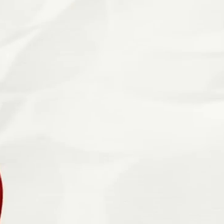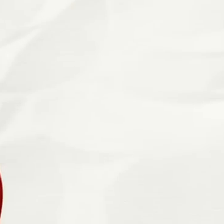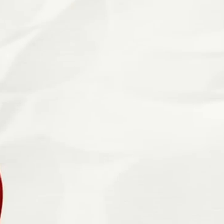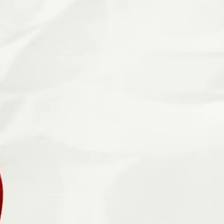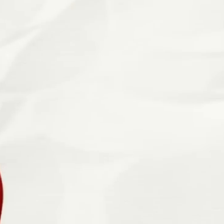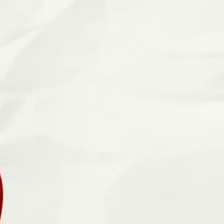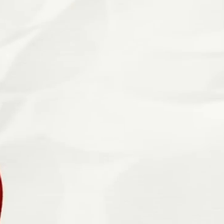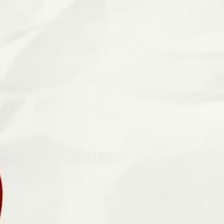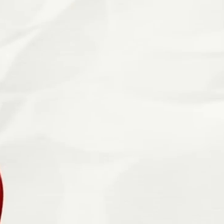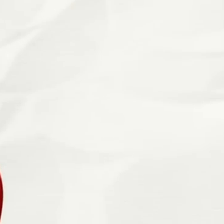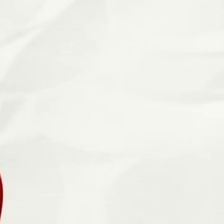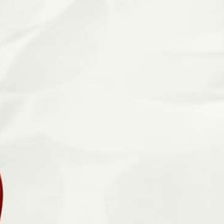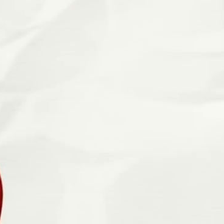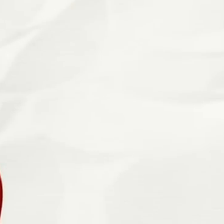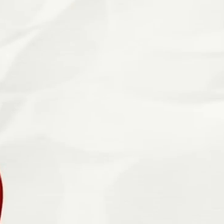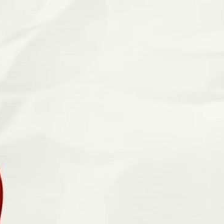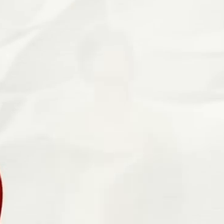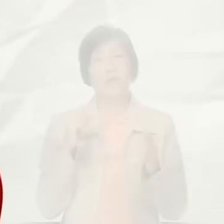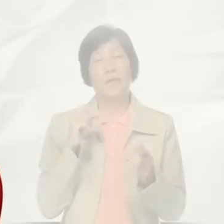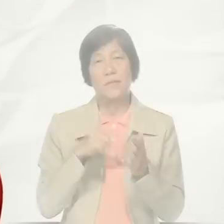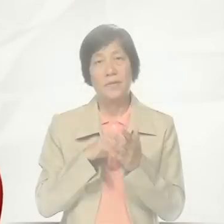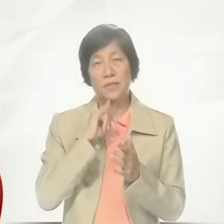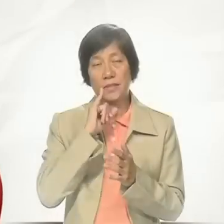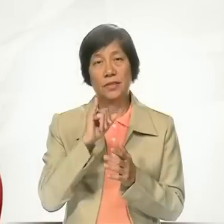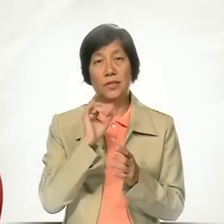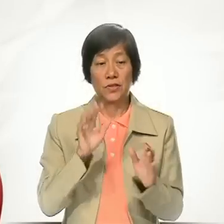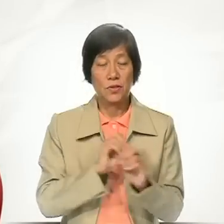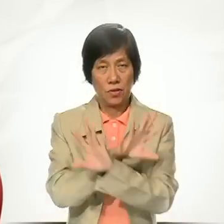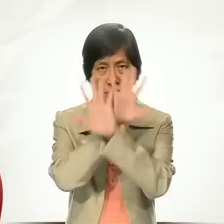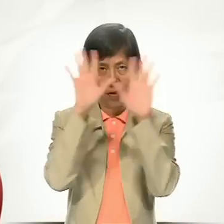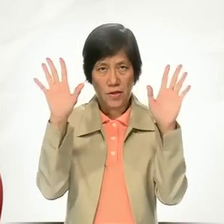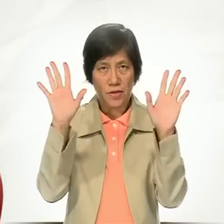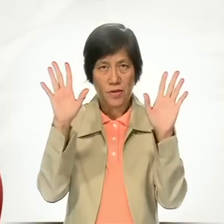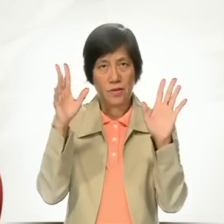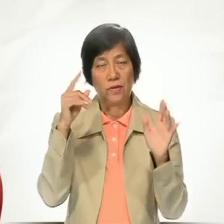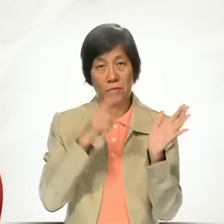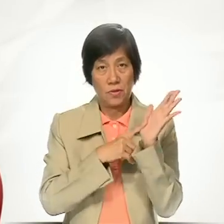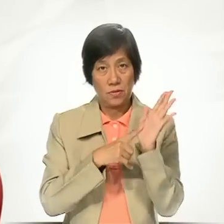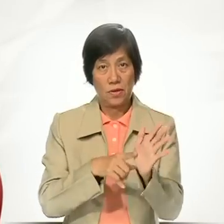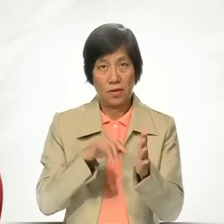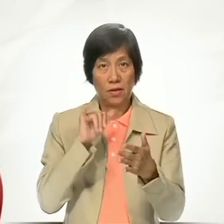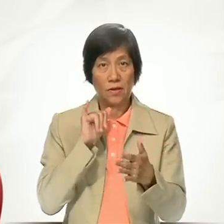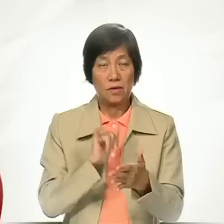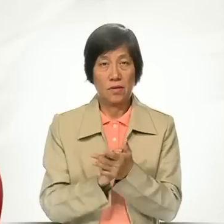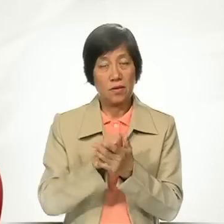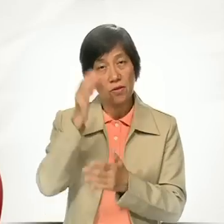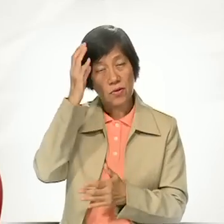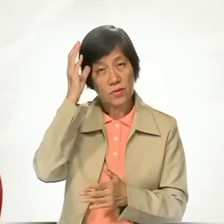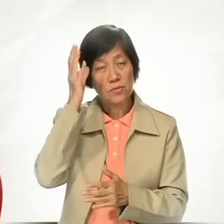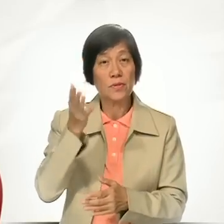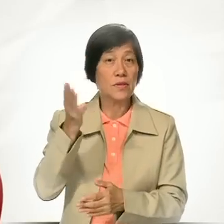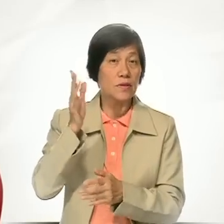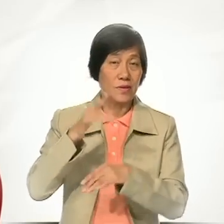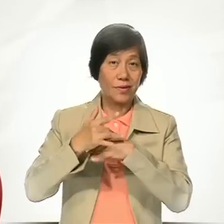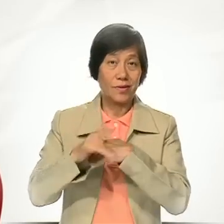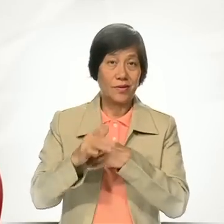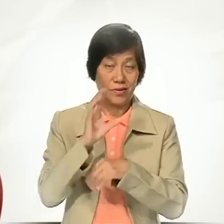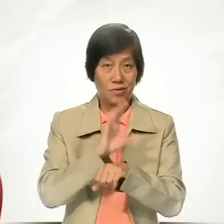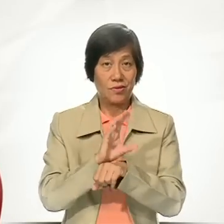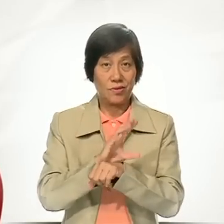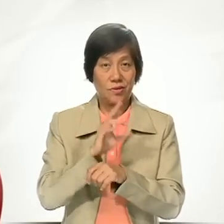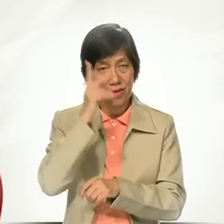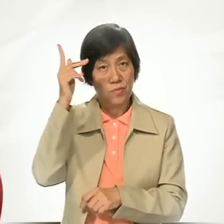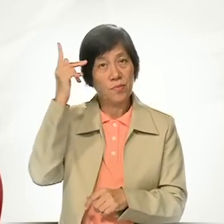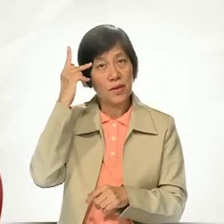This is already a clear indication that in the consciousness of the early church, the public